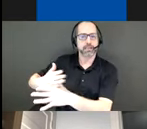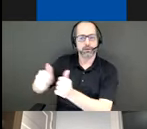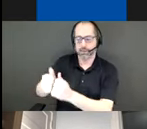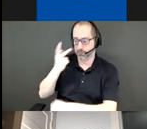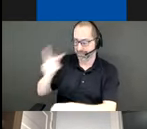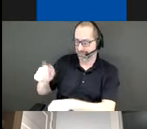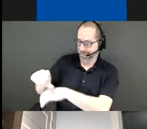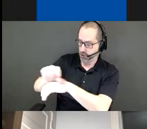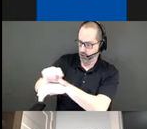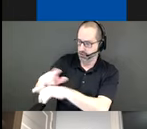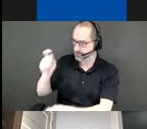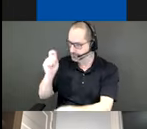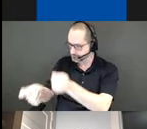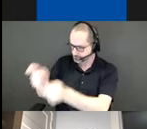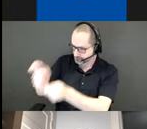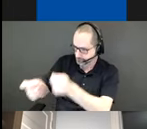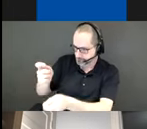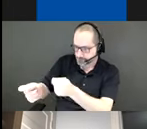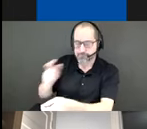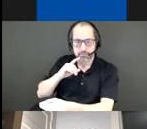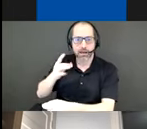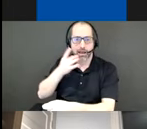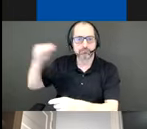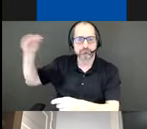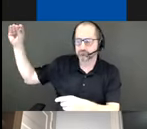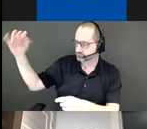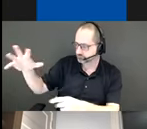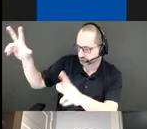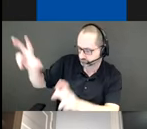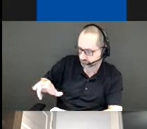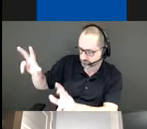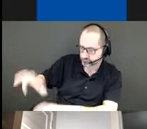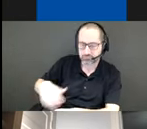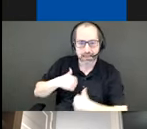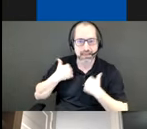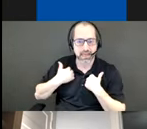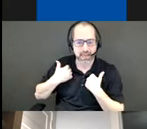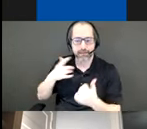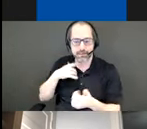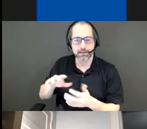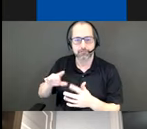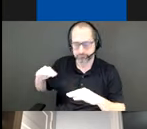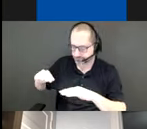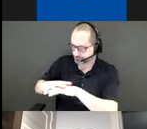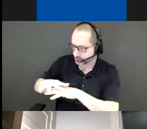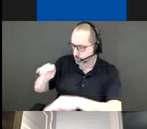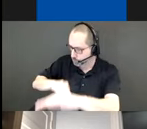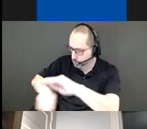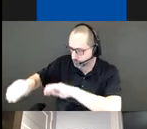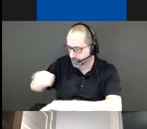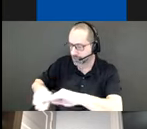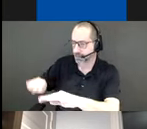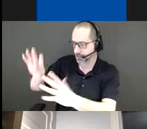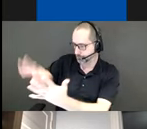cellular tapestry that accommodates these variety of movement and patterns and forms the connective tissues for establishing